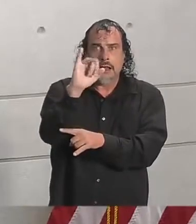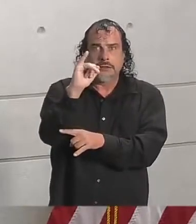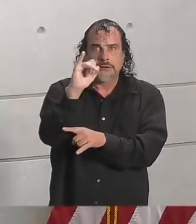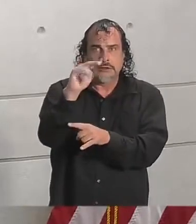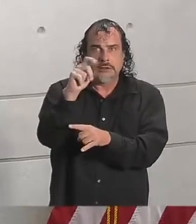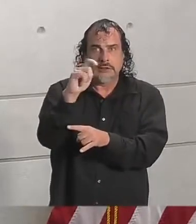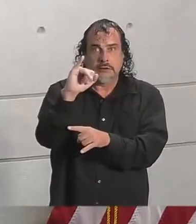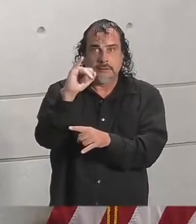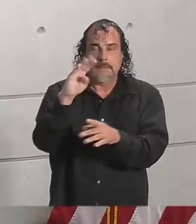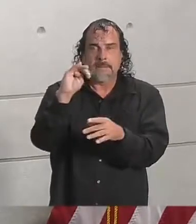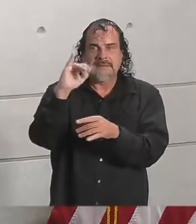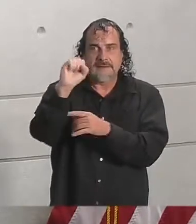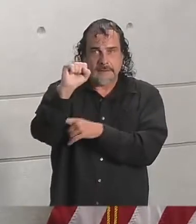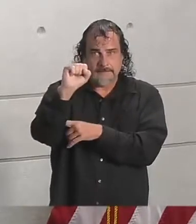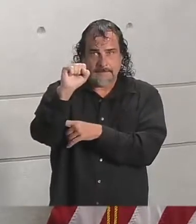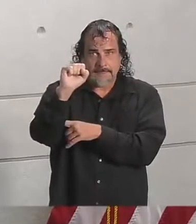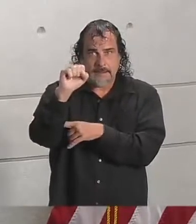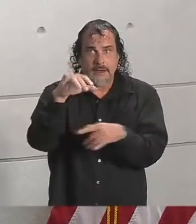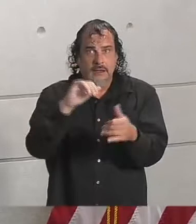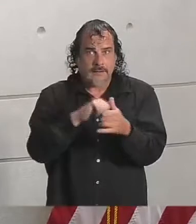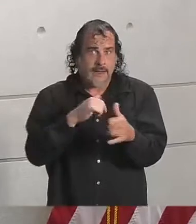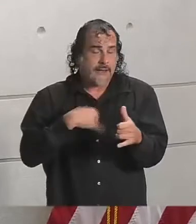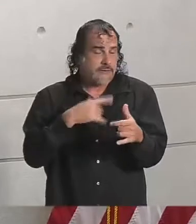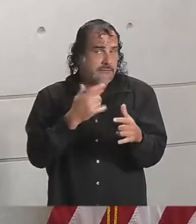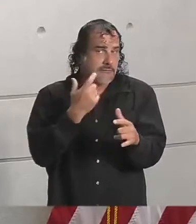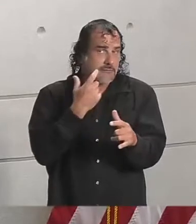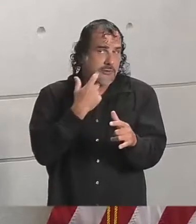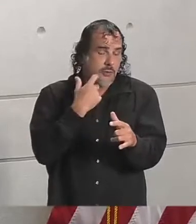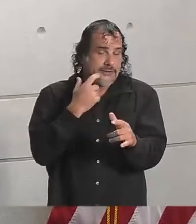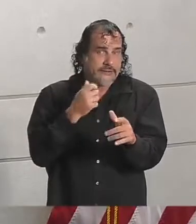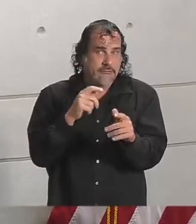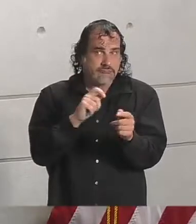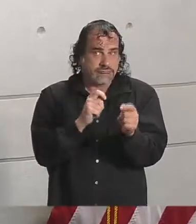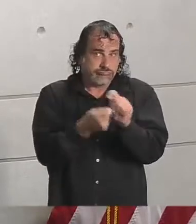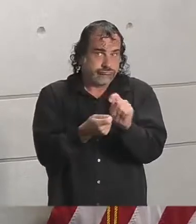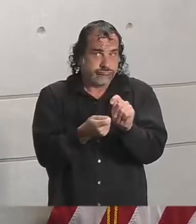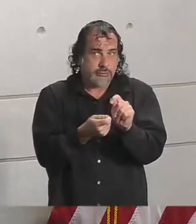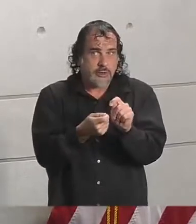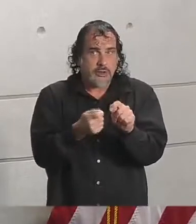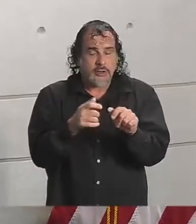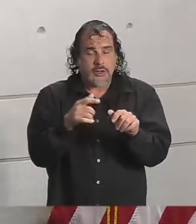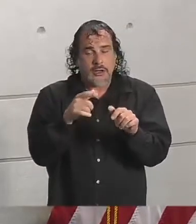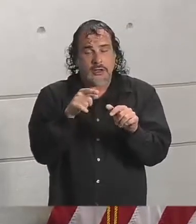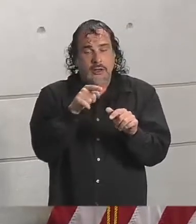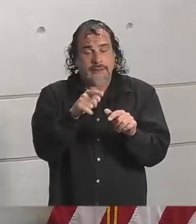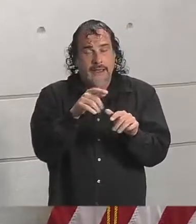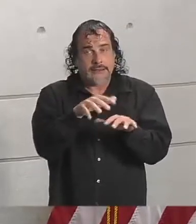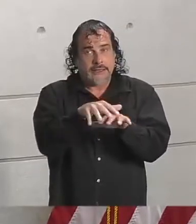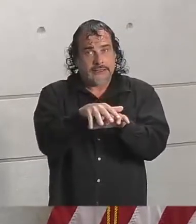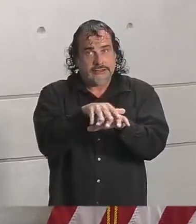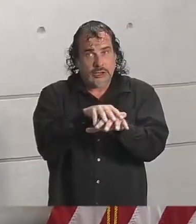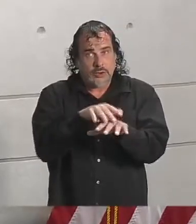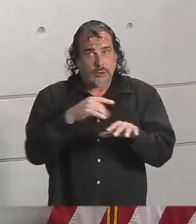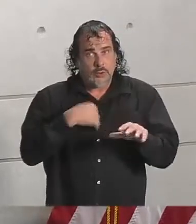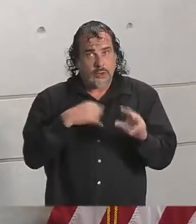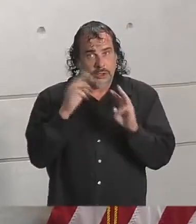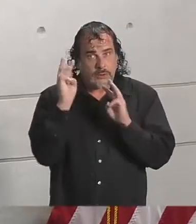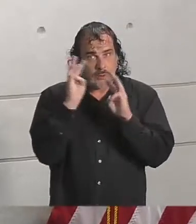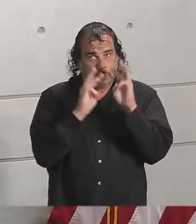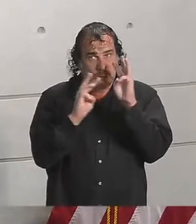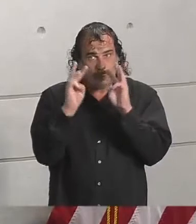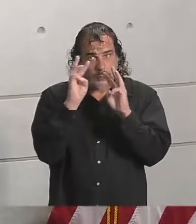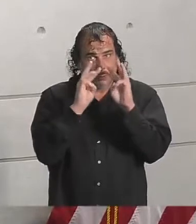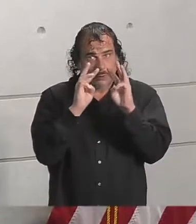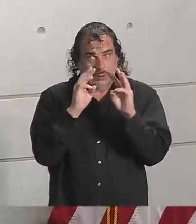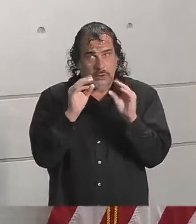projections. Things are continuing to change. Obviously, with the slowing of the storm, that is concerning. The longer